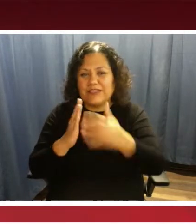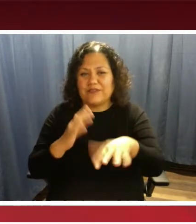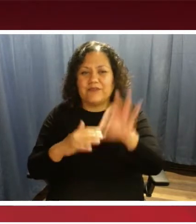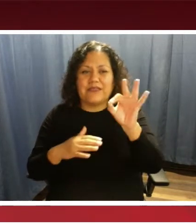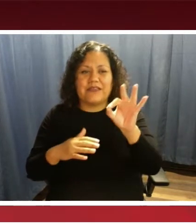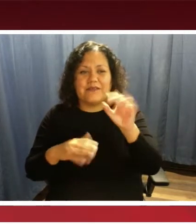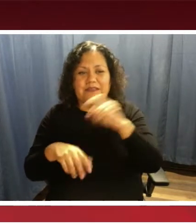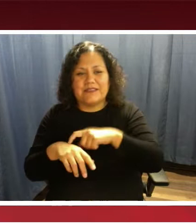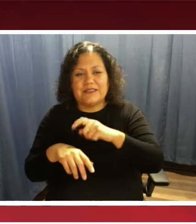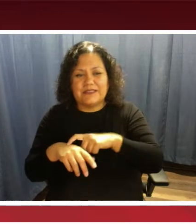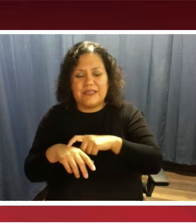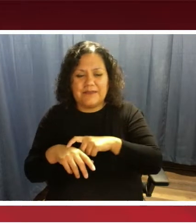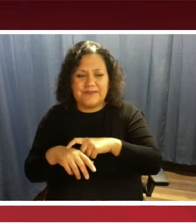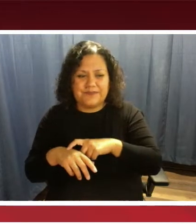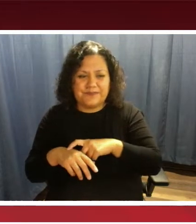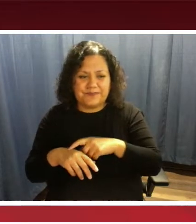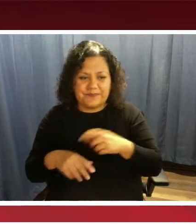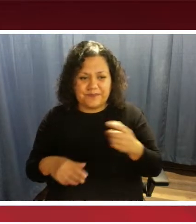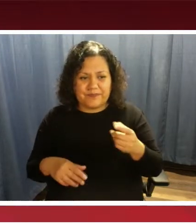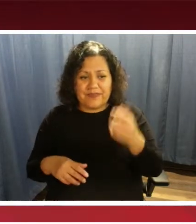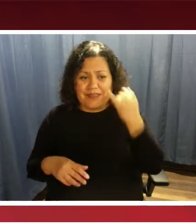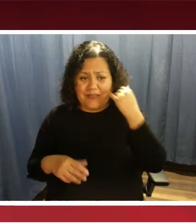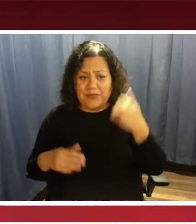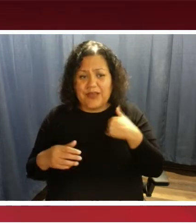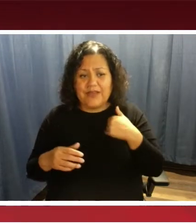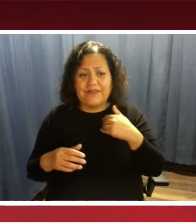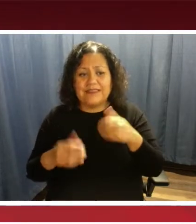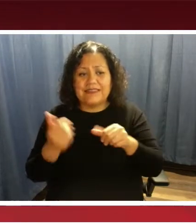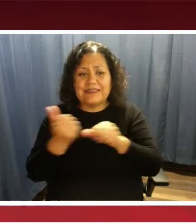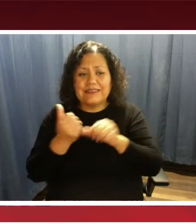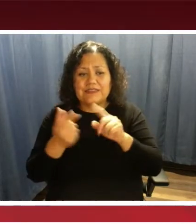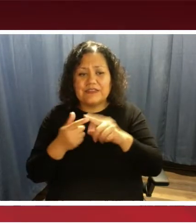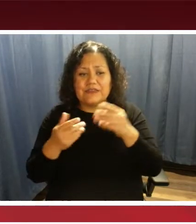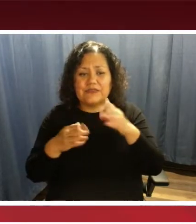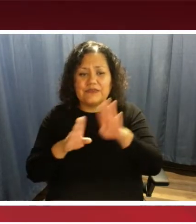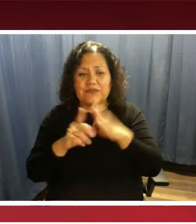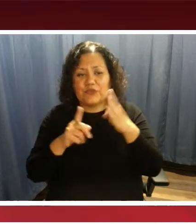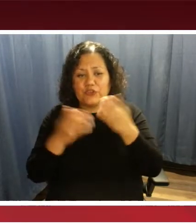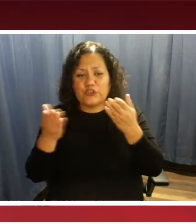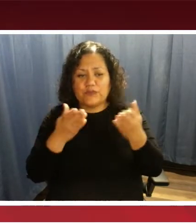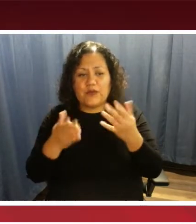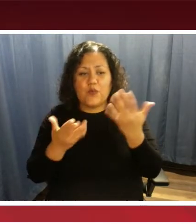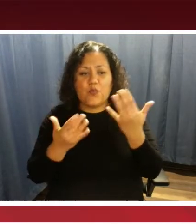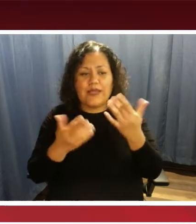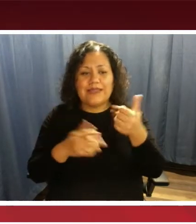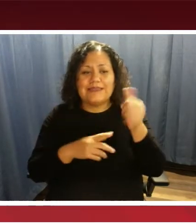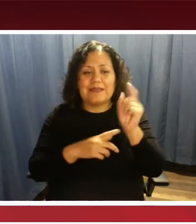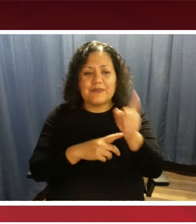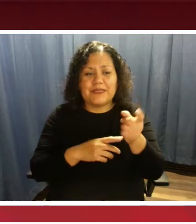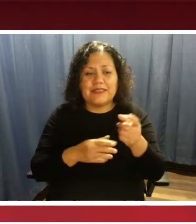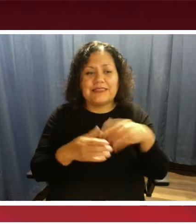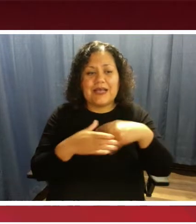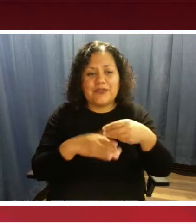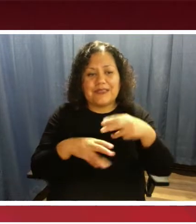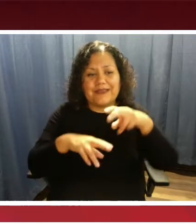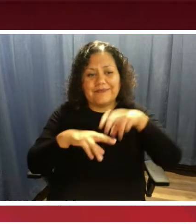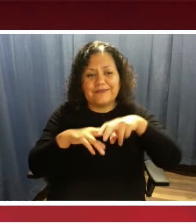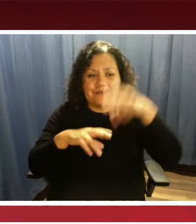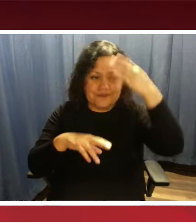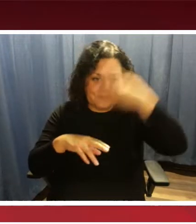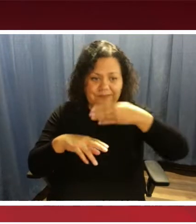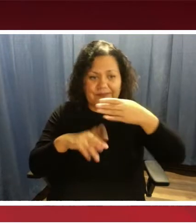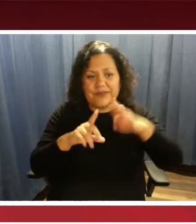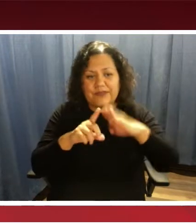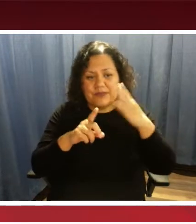you have assisted door service, wait outside the front door 10 minutes before your scheduled pickup time to meet the VIA TransTrip vehicle.